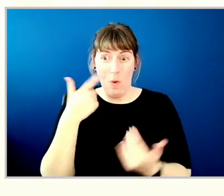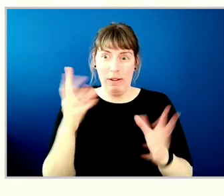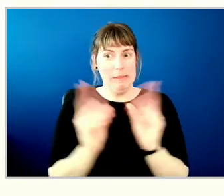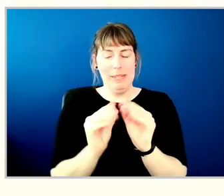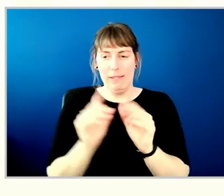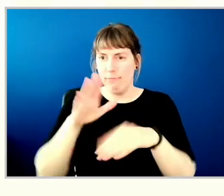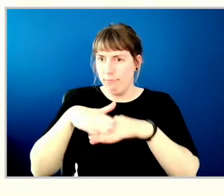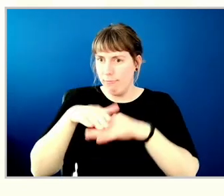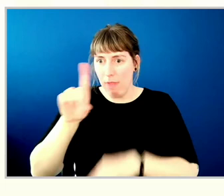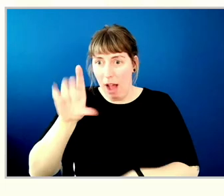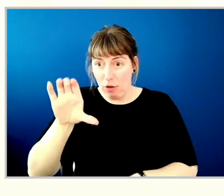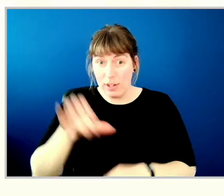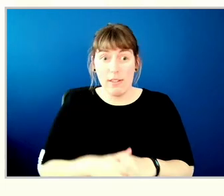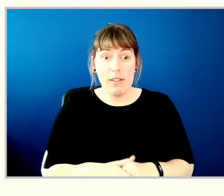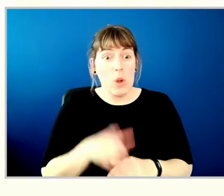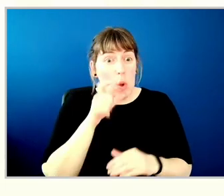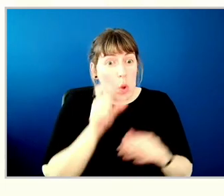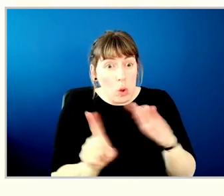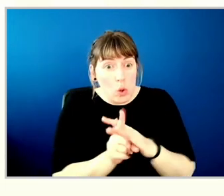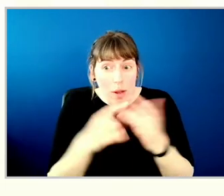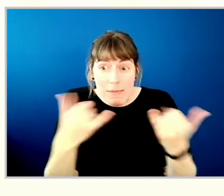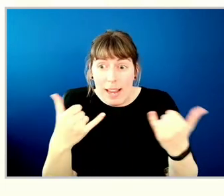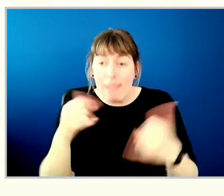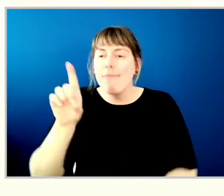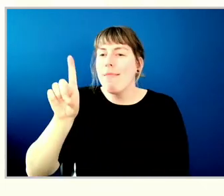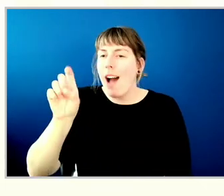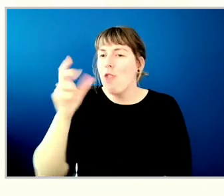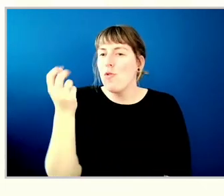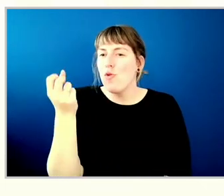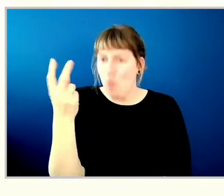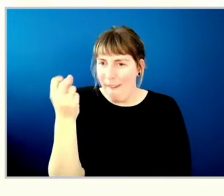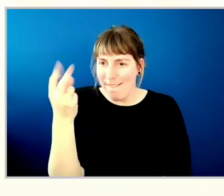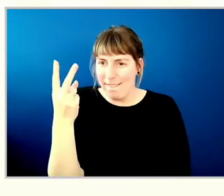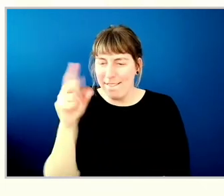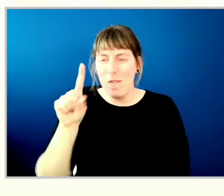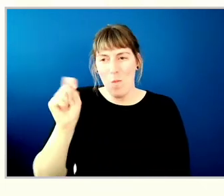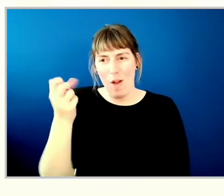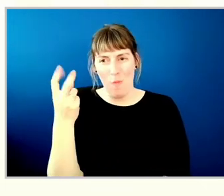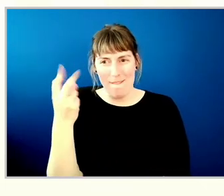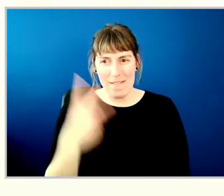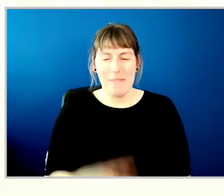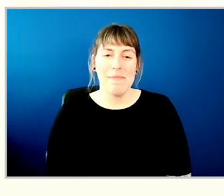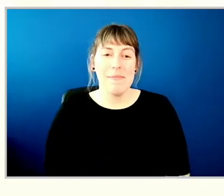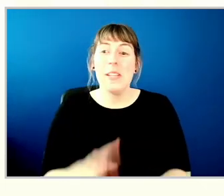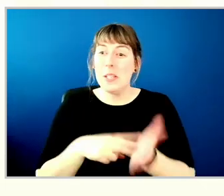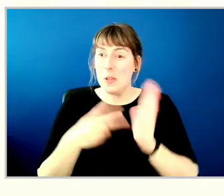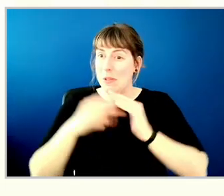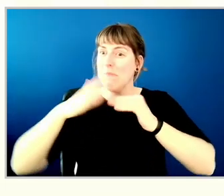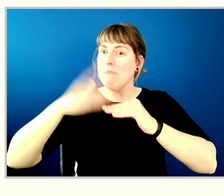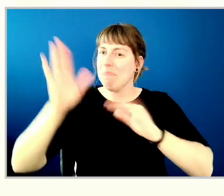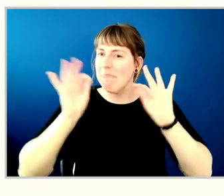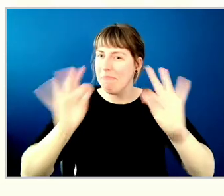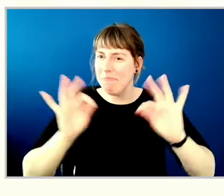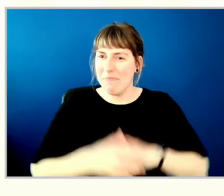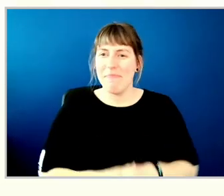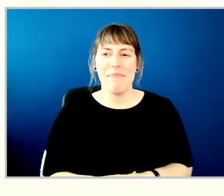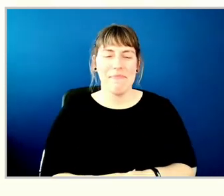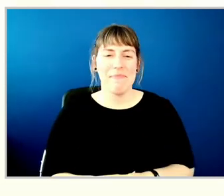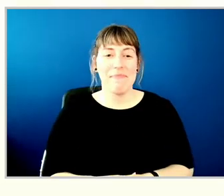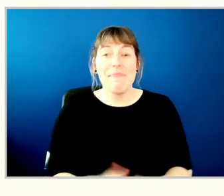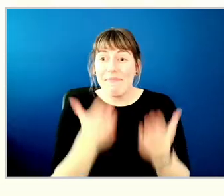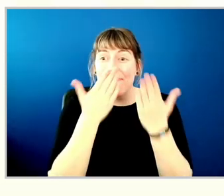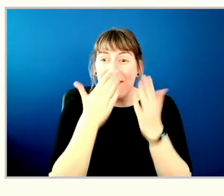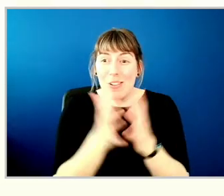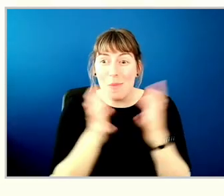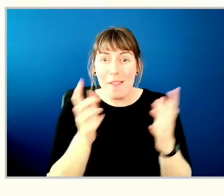And we have 112 people participating in our webcast tonight. So we've met quorum. Thank you all